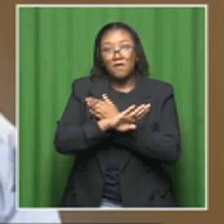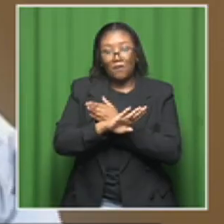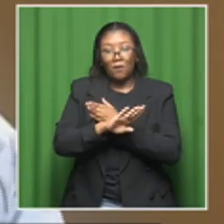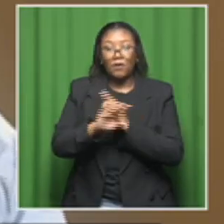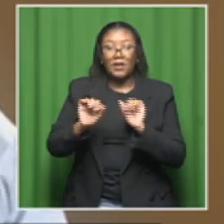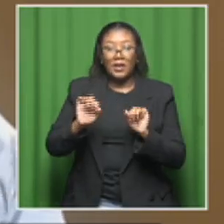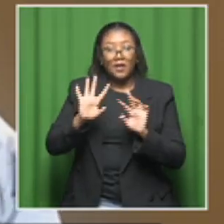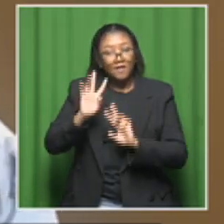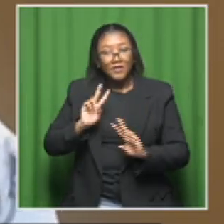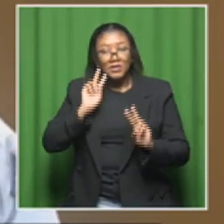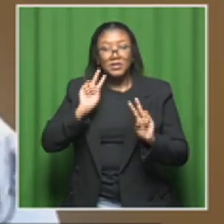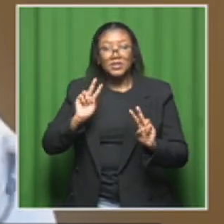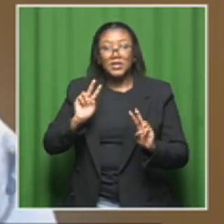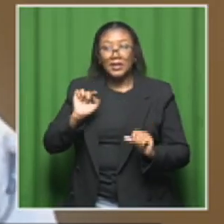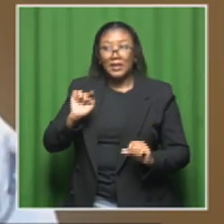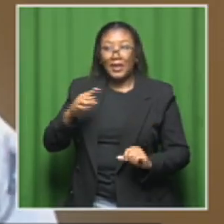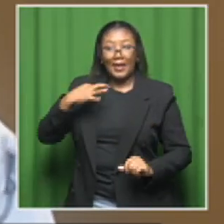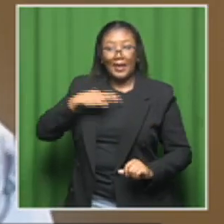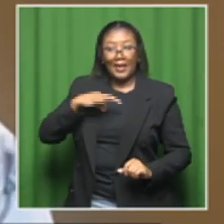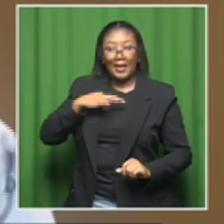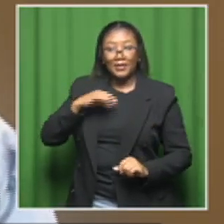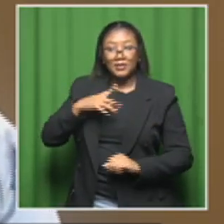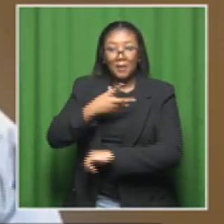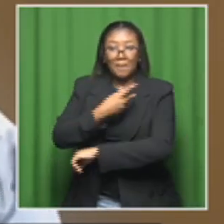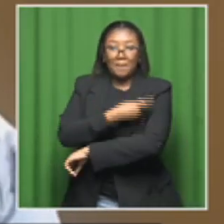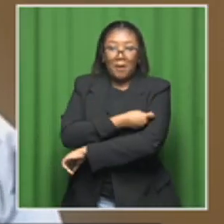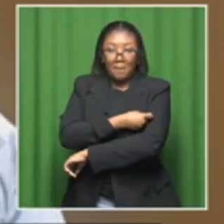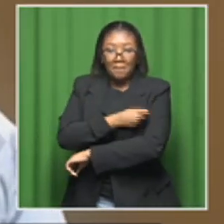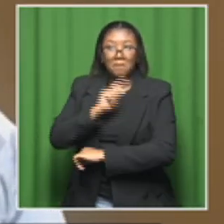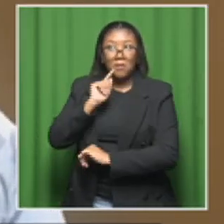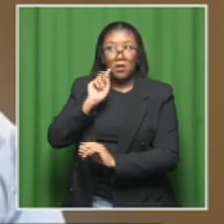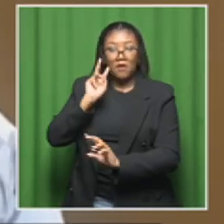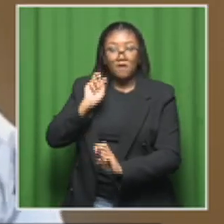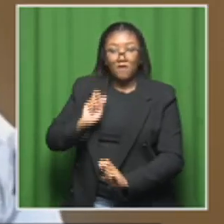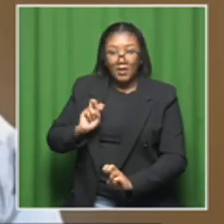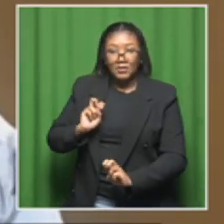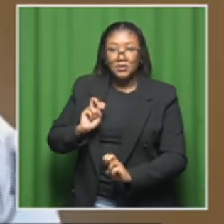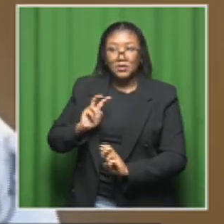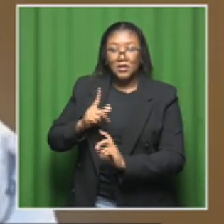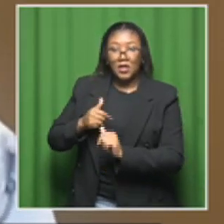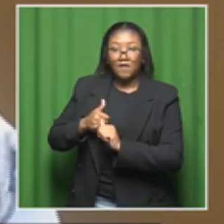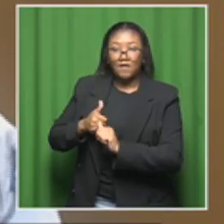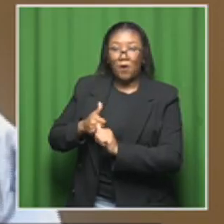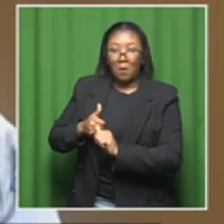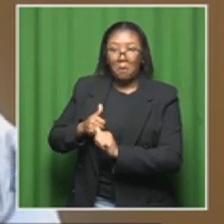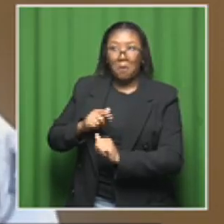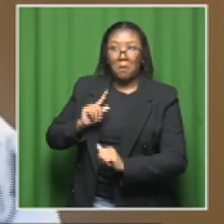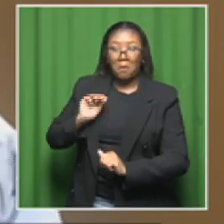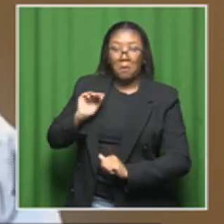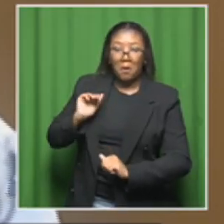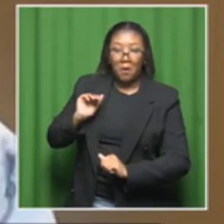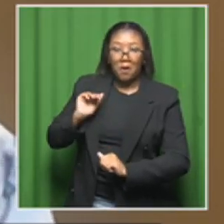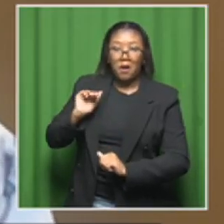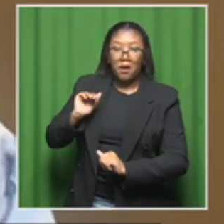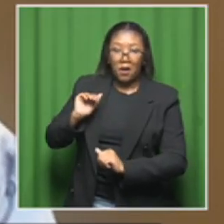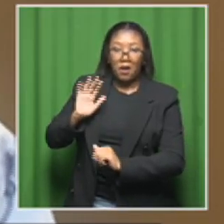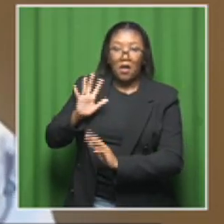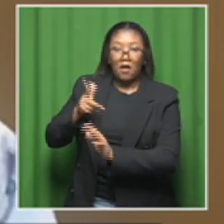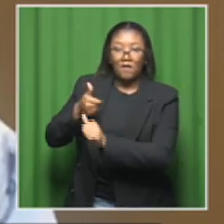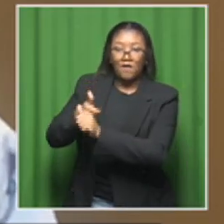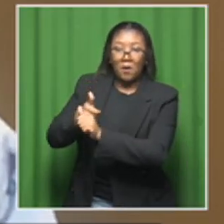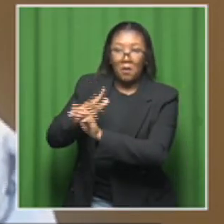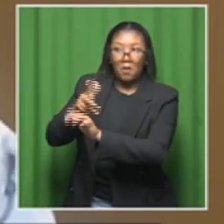that in girls who are vaccinated, they have followed them up and no girls have developed pre-cancerous